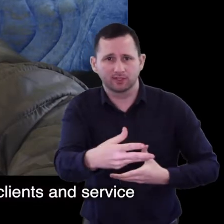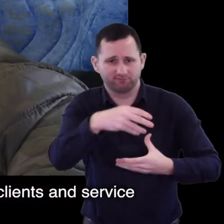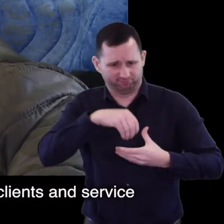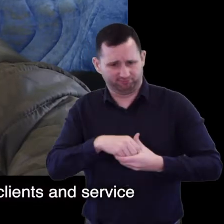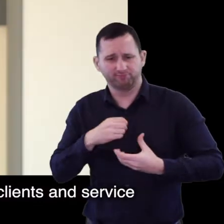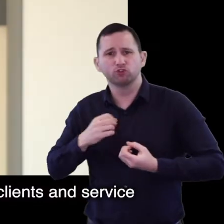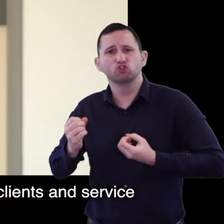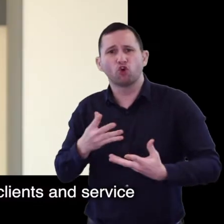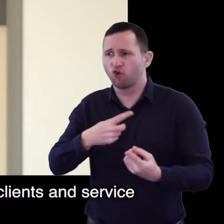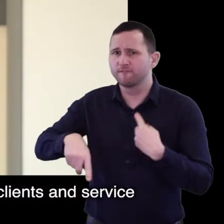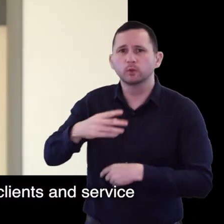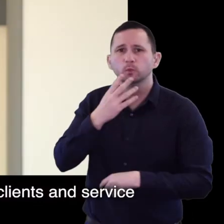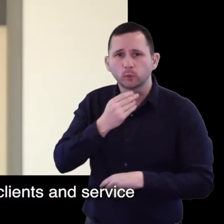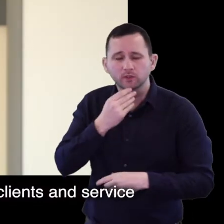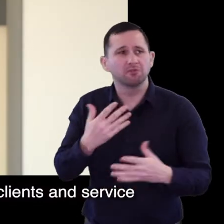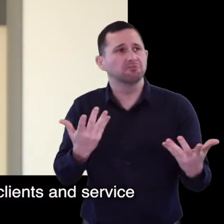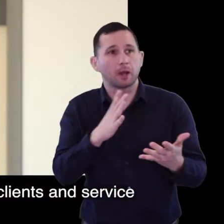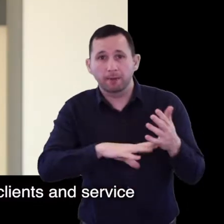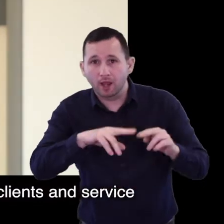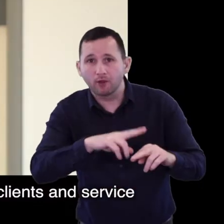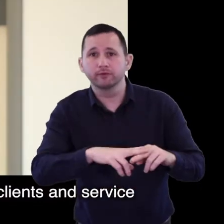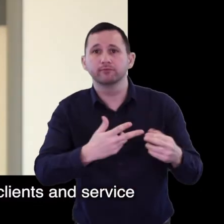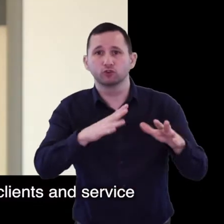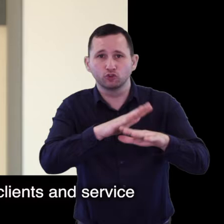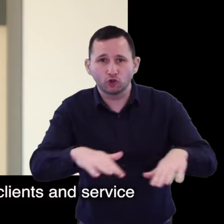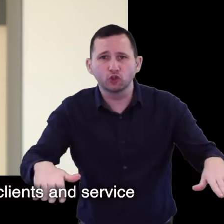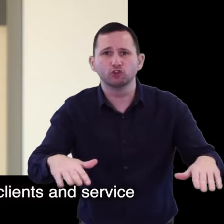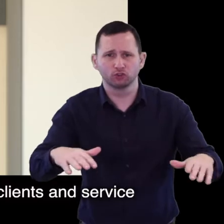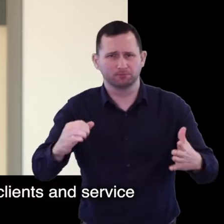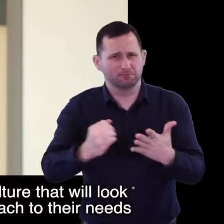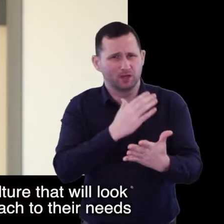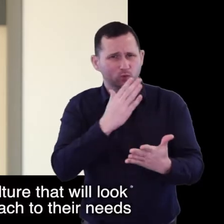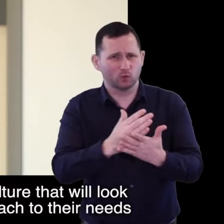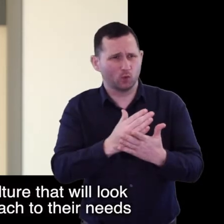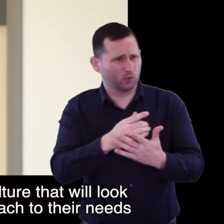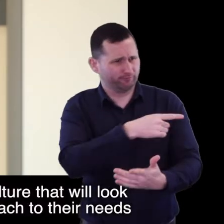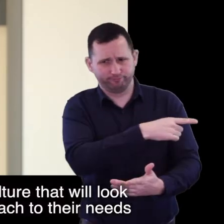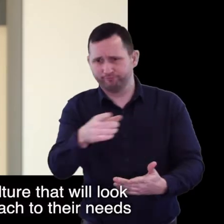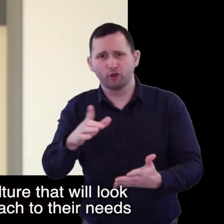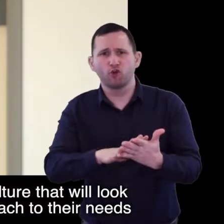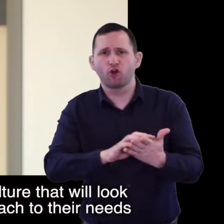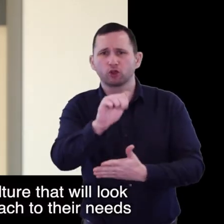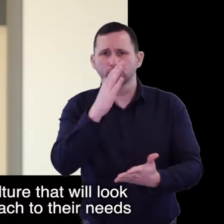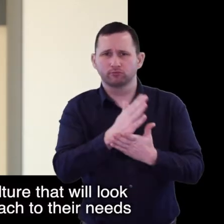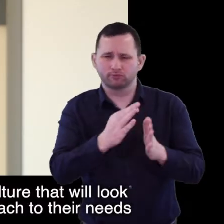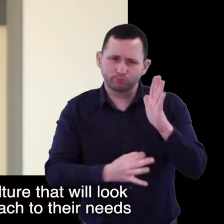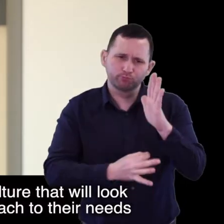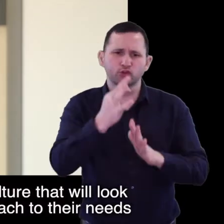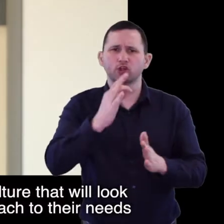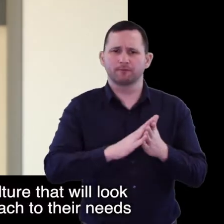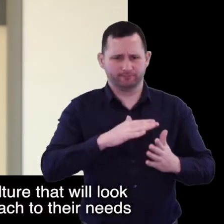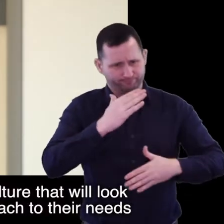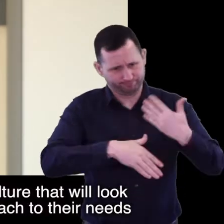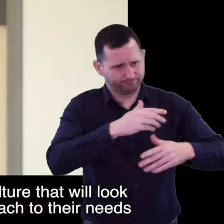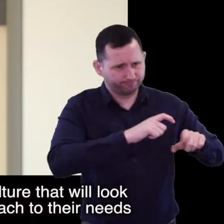further co-production with our clients and service users and parents and children and we are absolutely focused